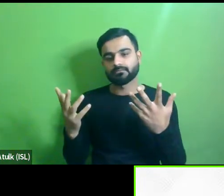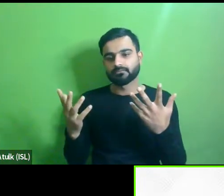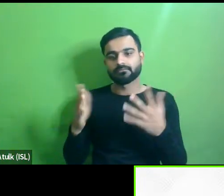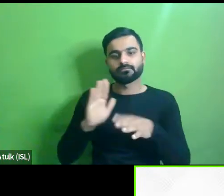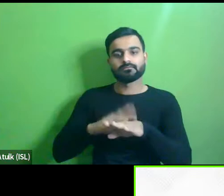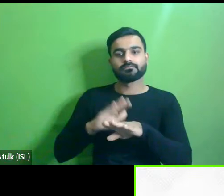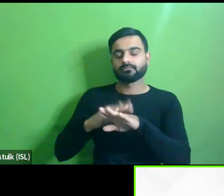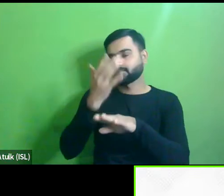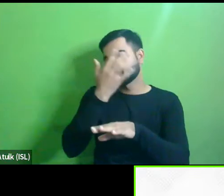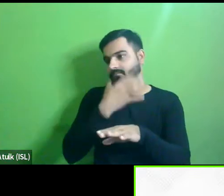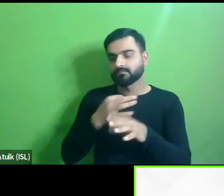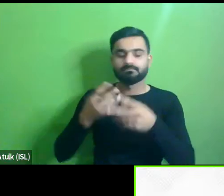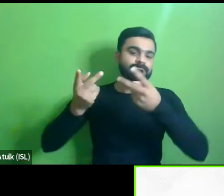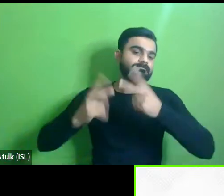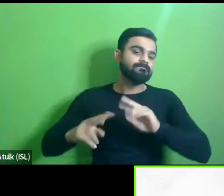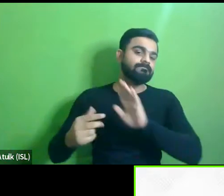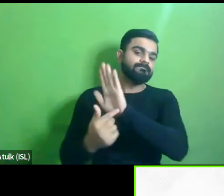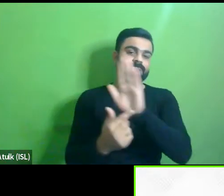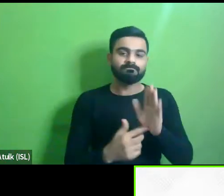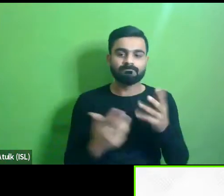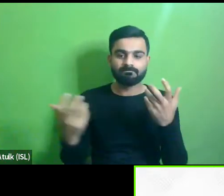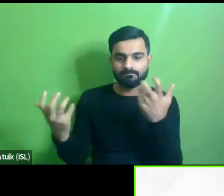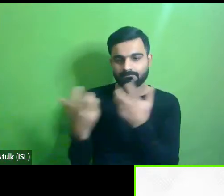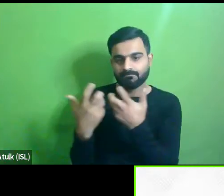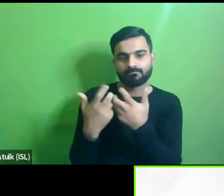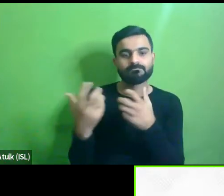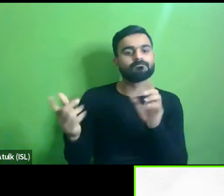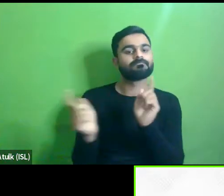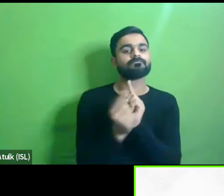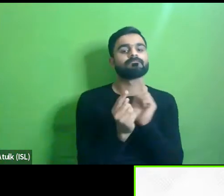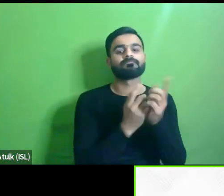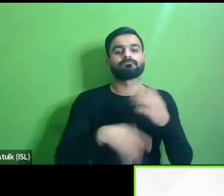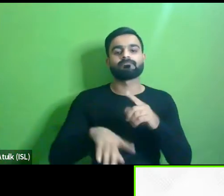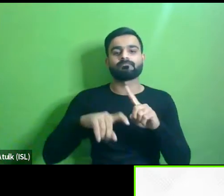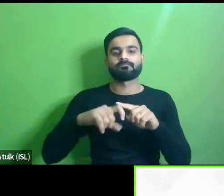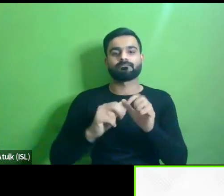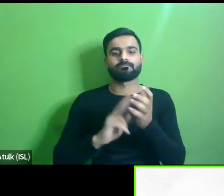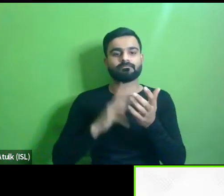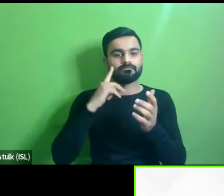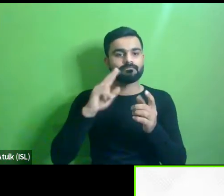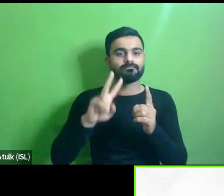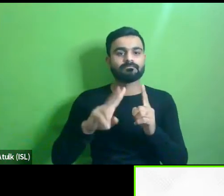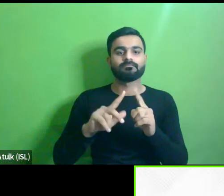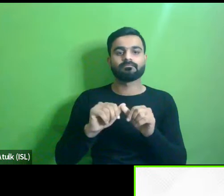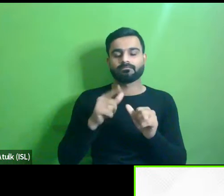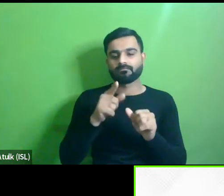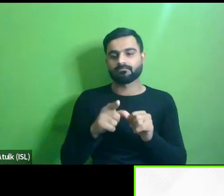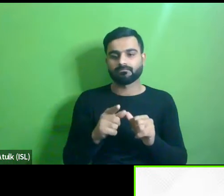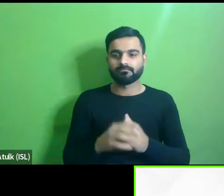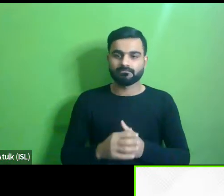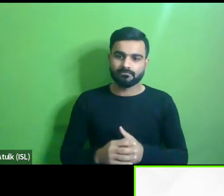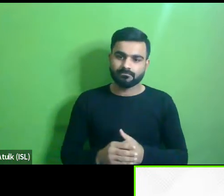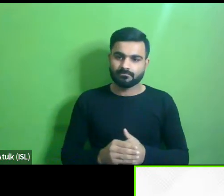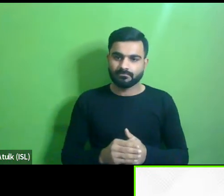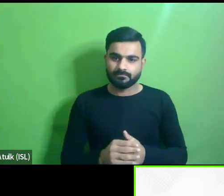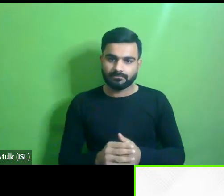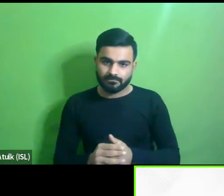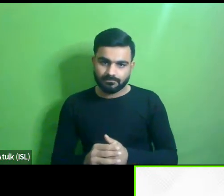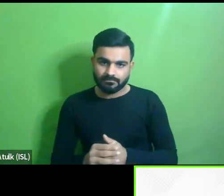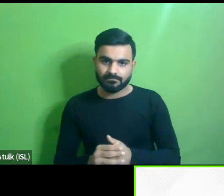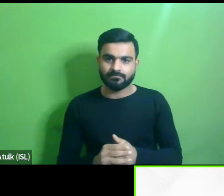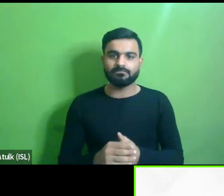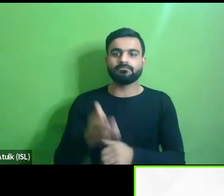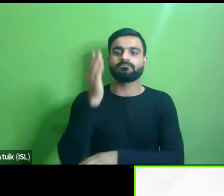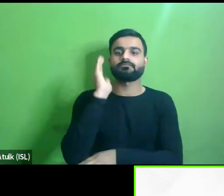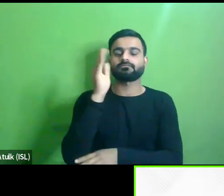so many beautiful interpretation uh interventions into it uh in